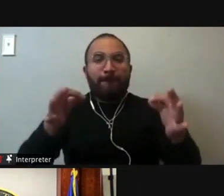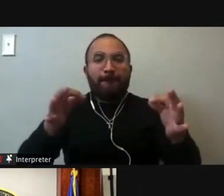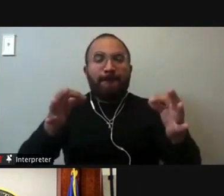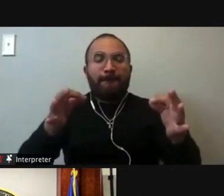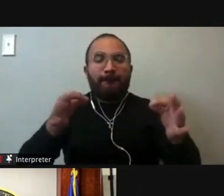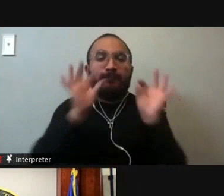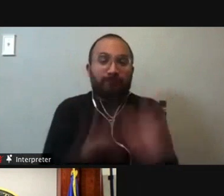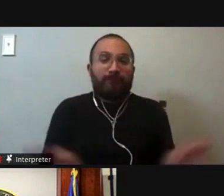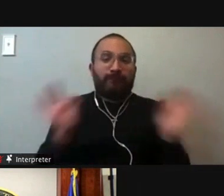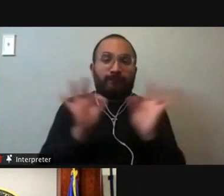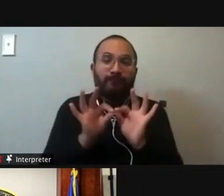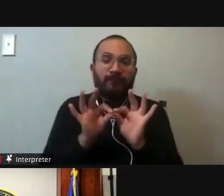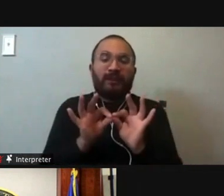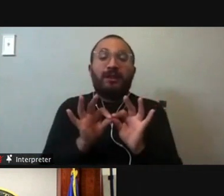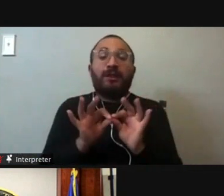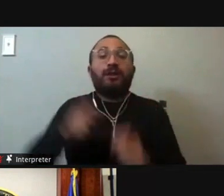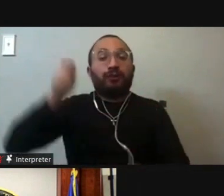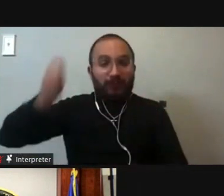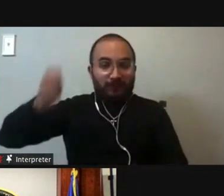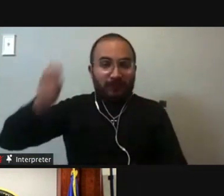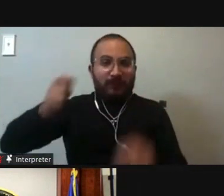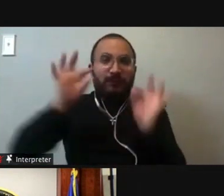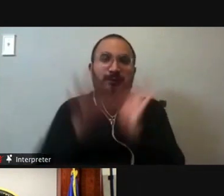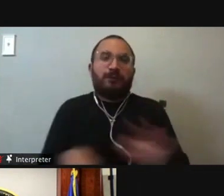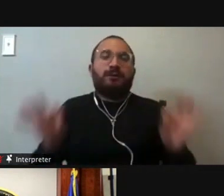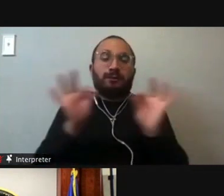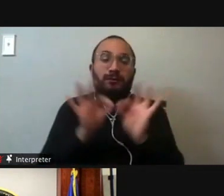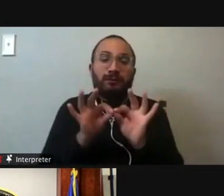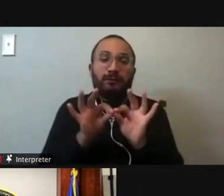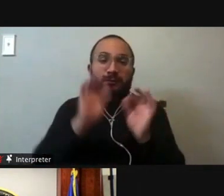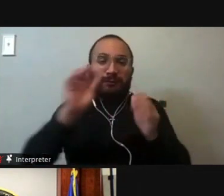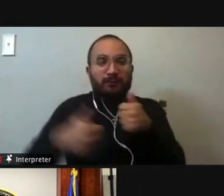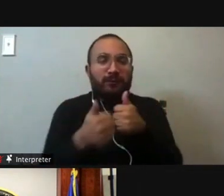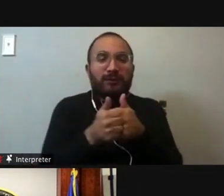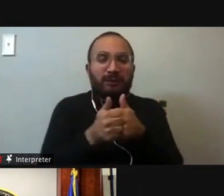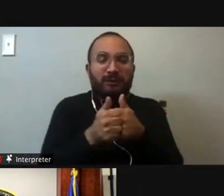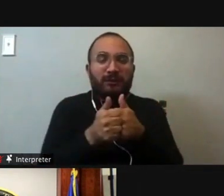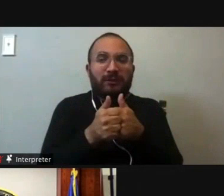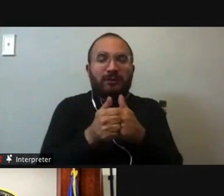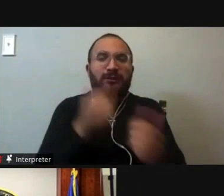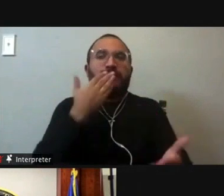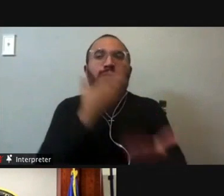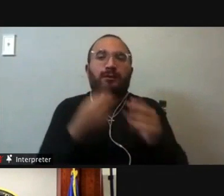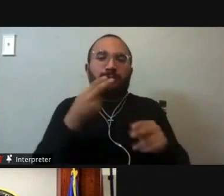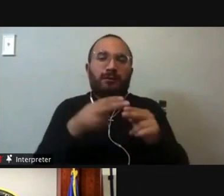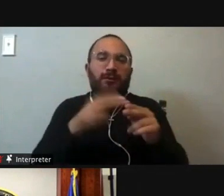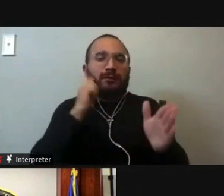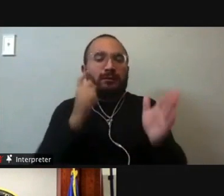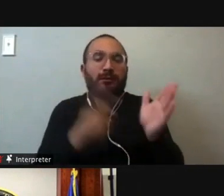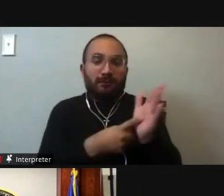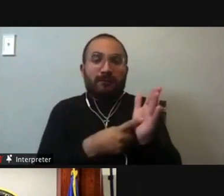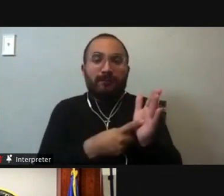important for us us as judges. And it's a very challenging recognition that, we